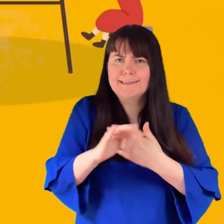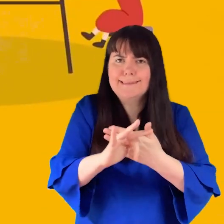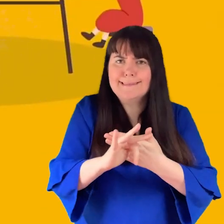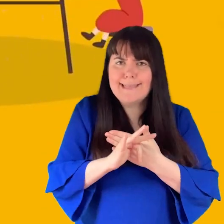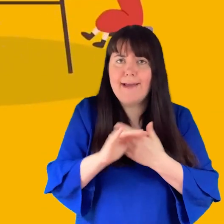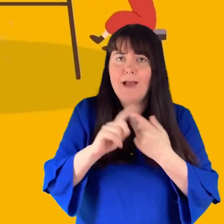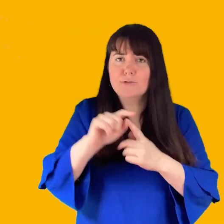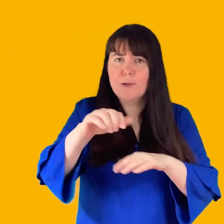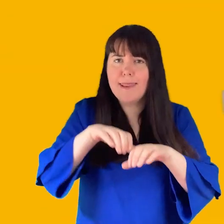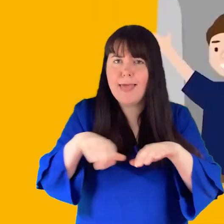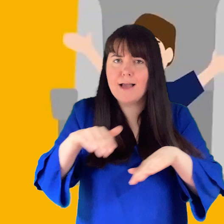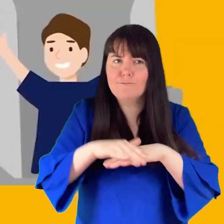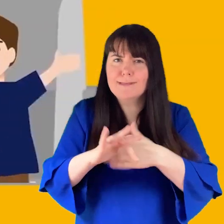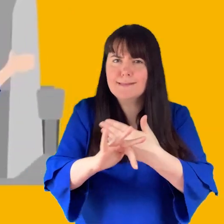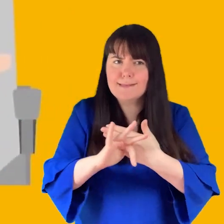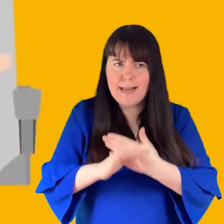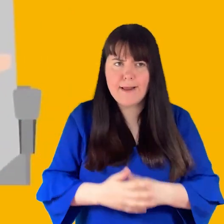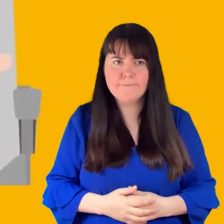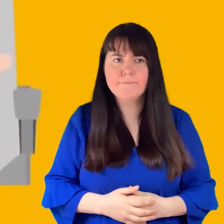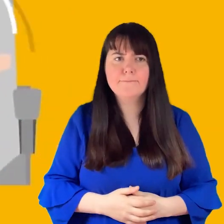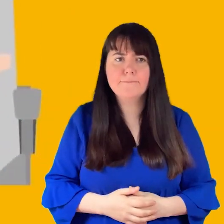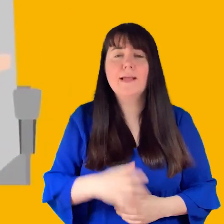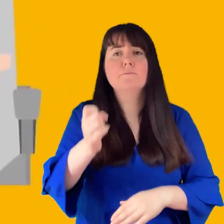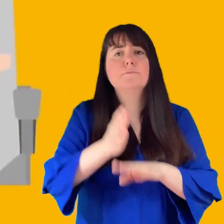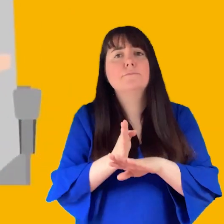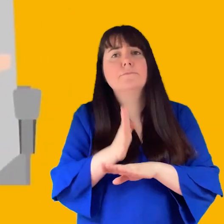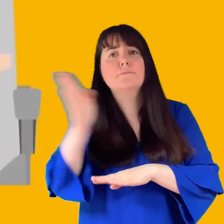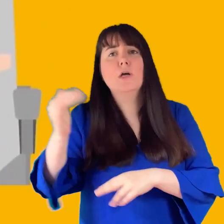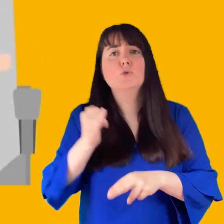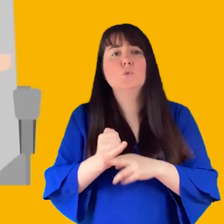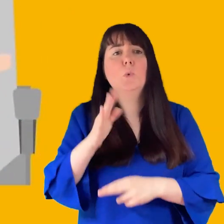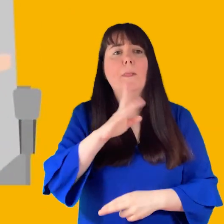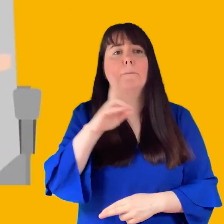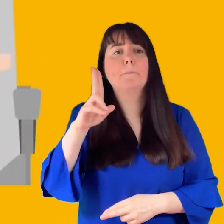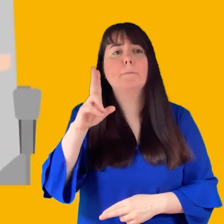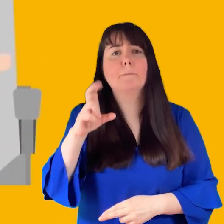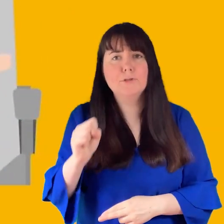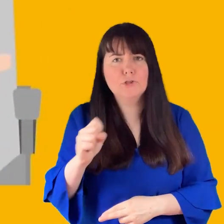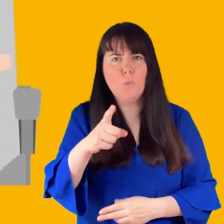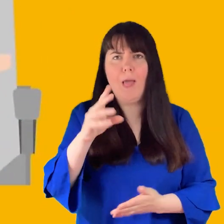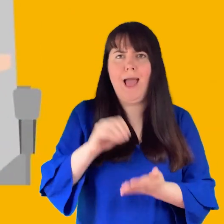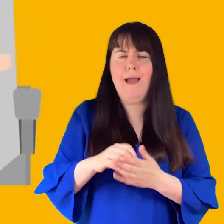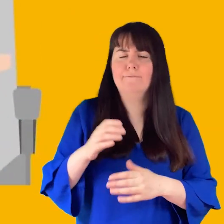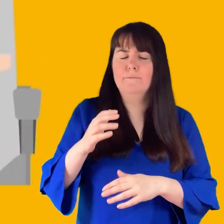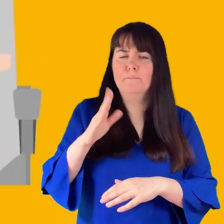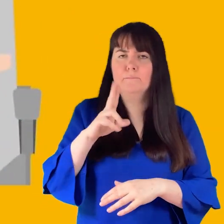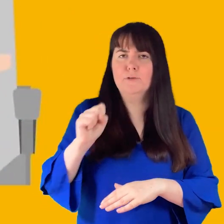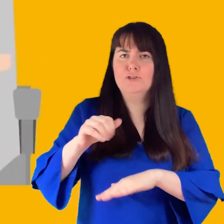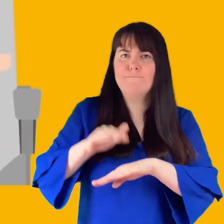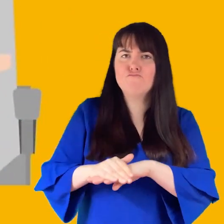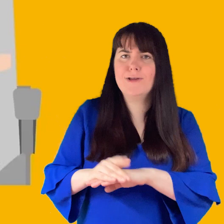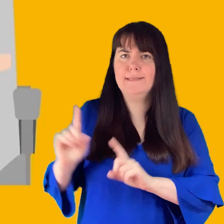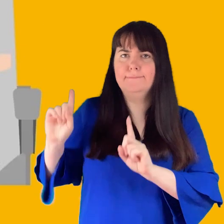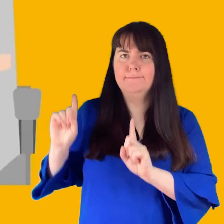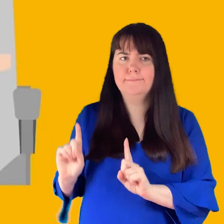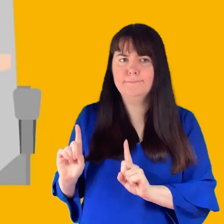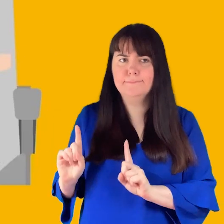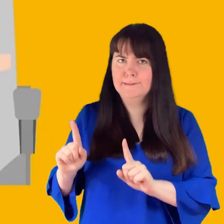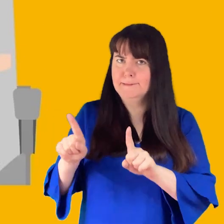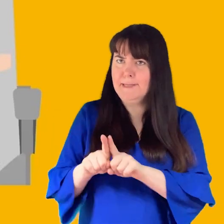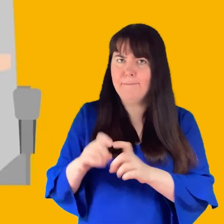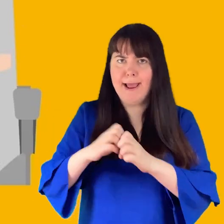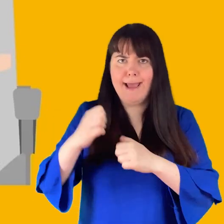classmates stay safe. If you get the school bus, you'll have a bus buddy that you will sit beside